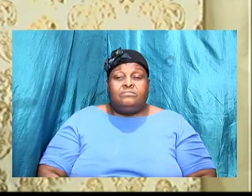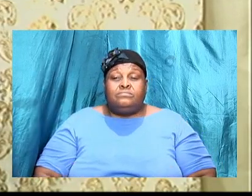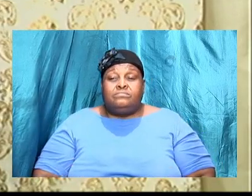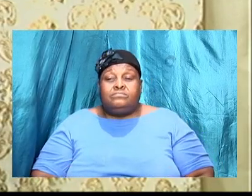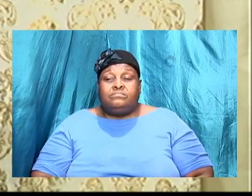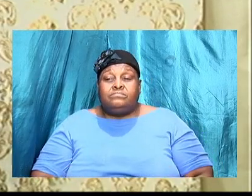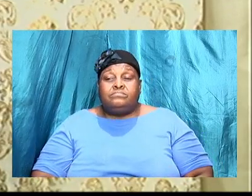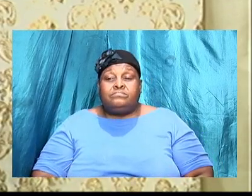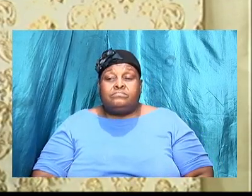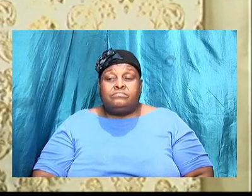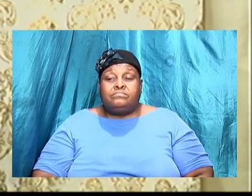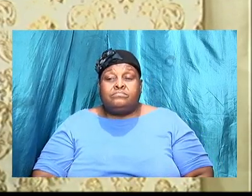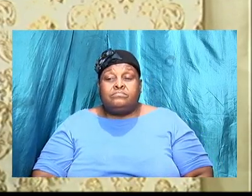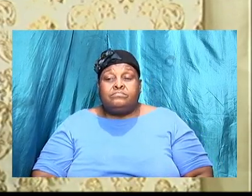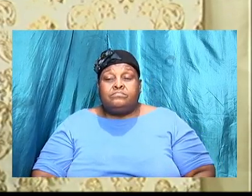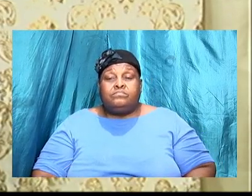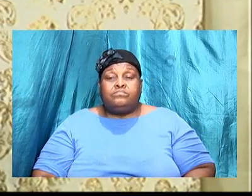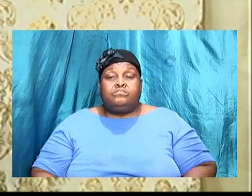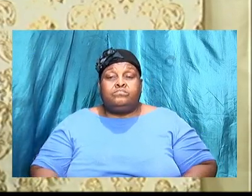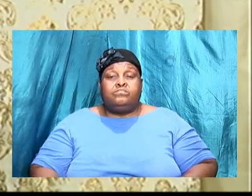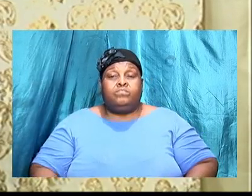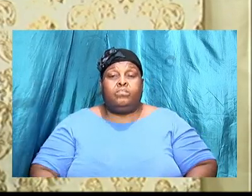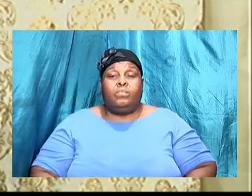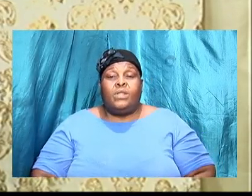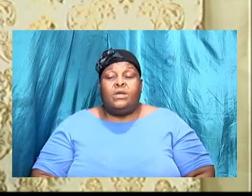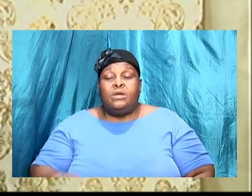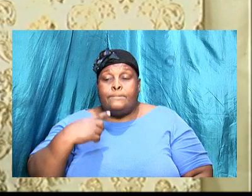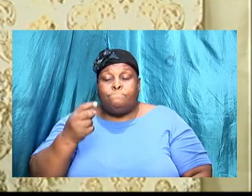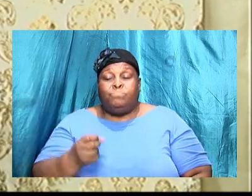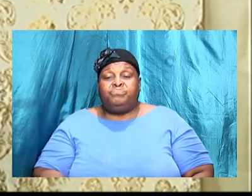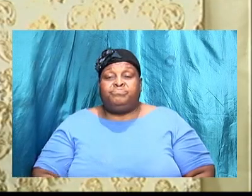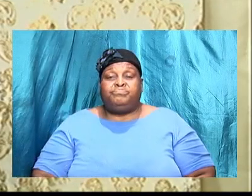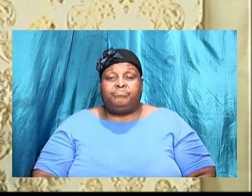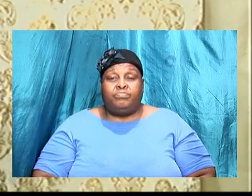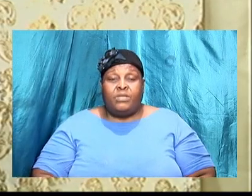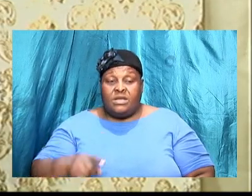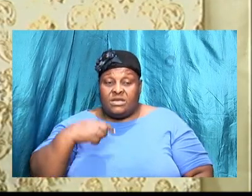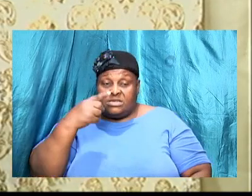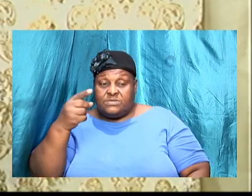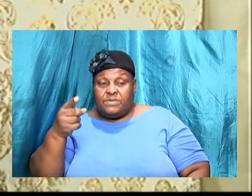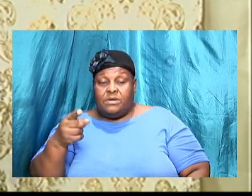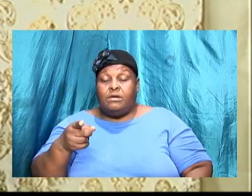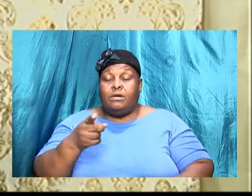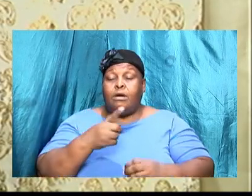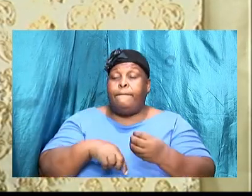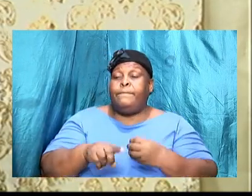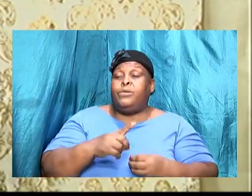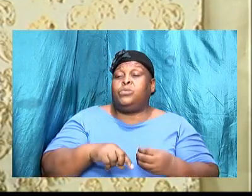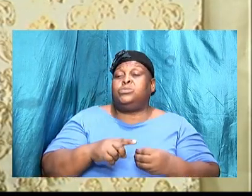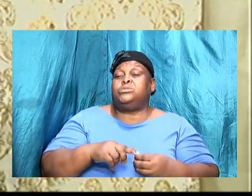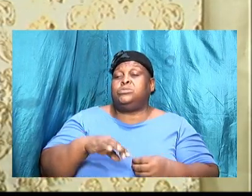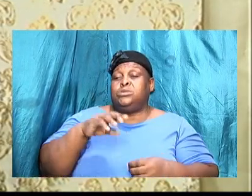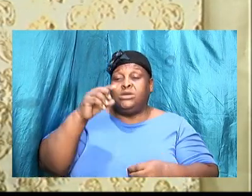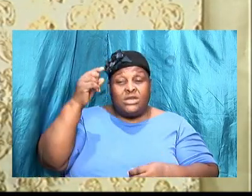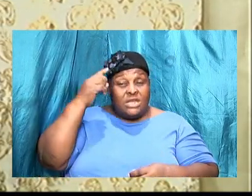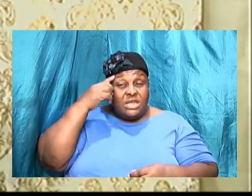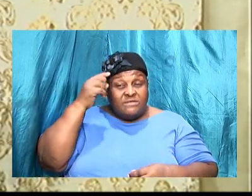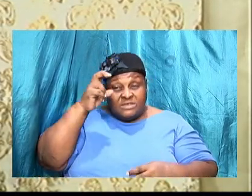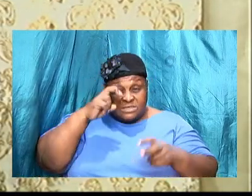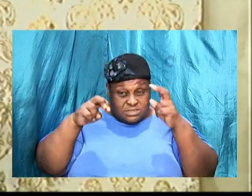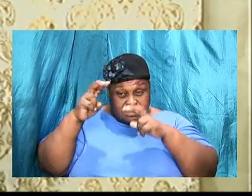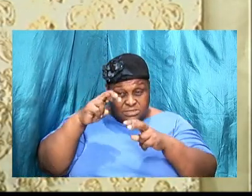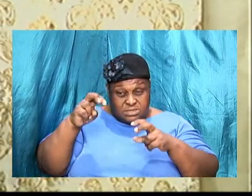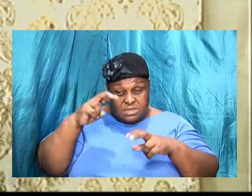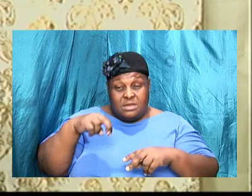mentioned a couple of other scriptures that talks about David seeking the